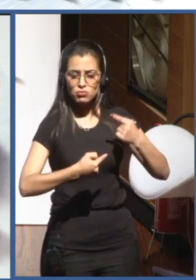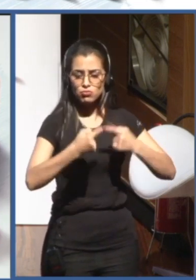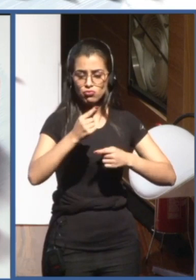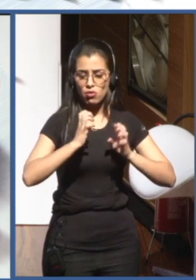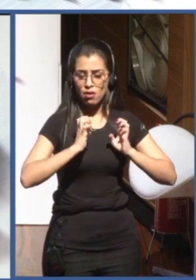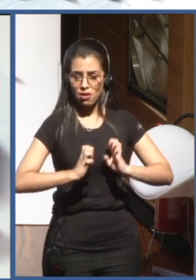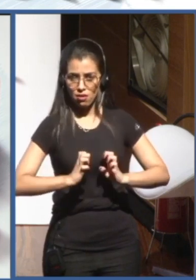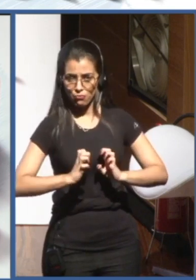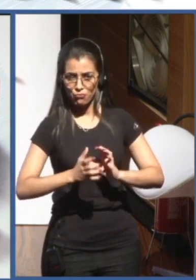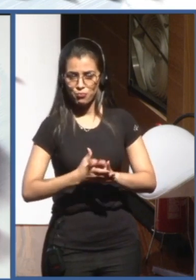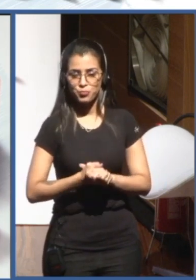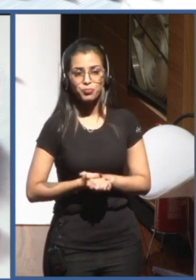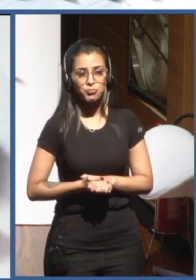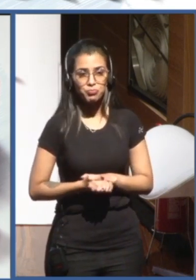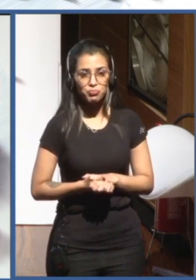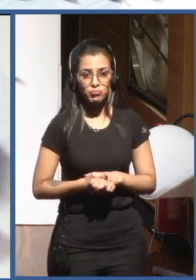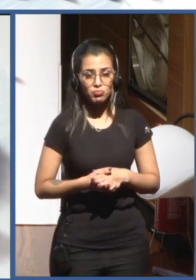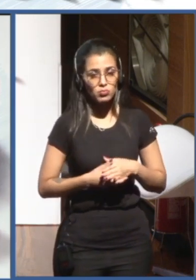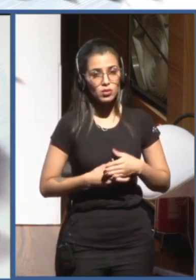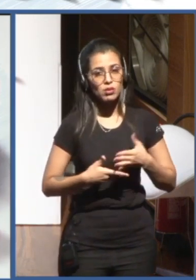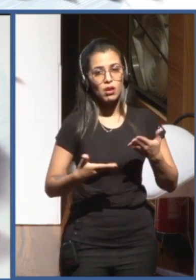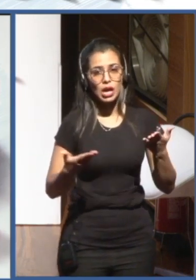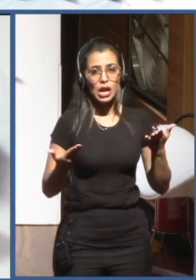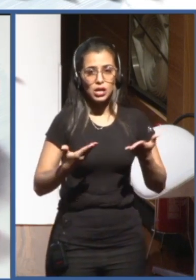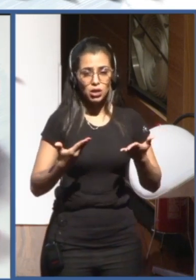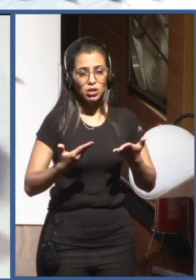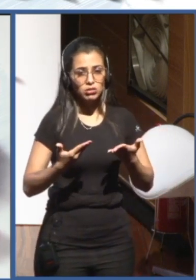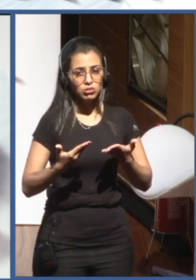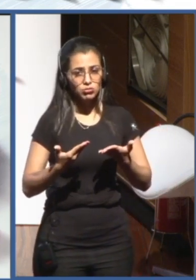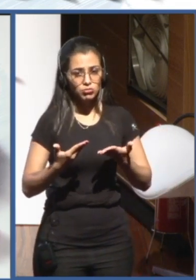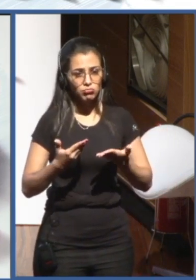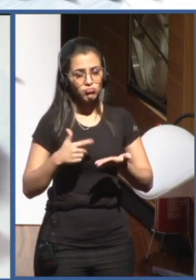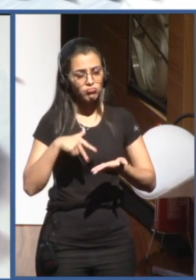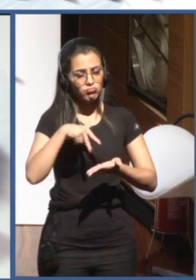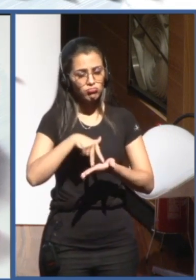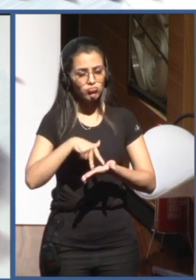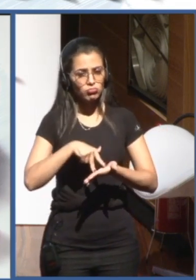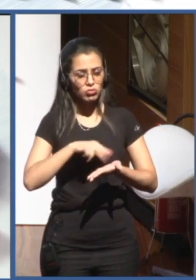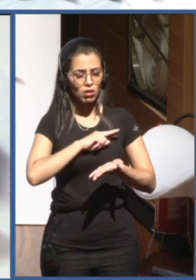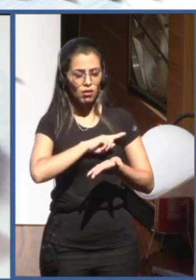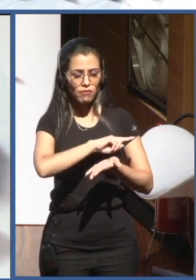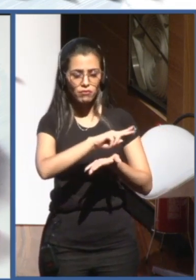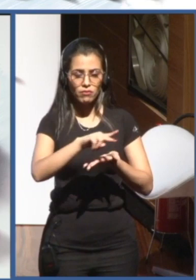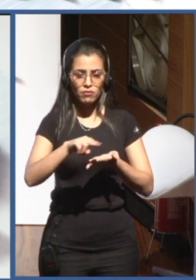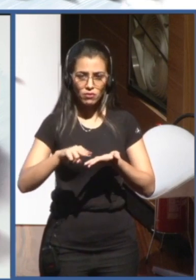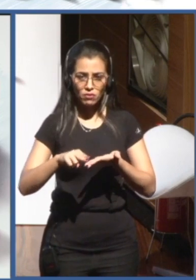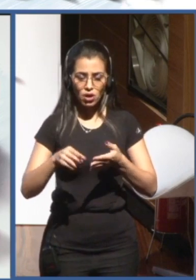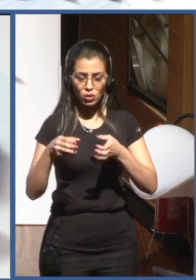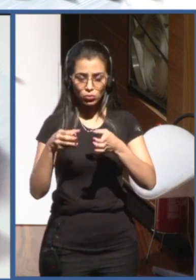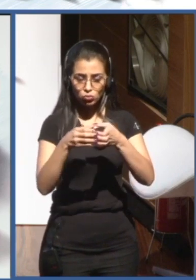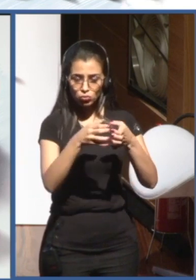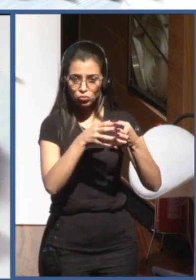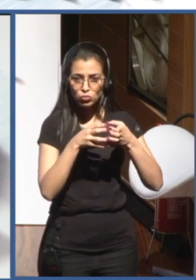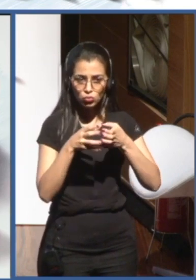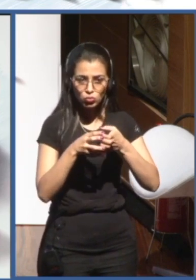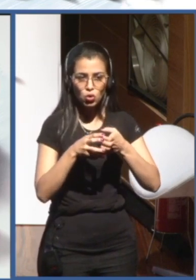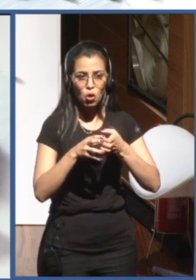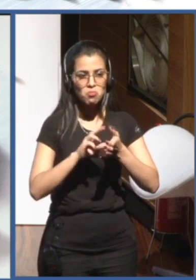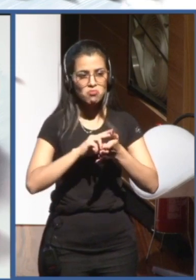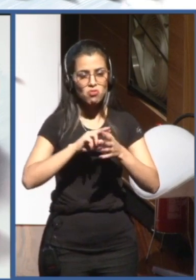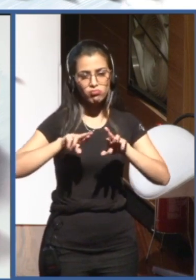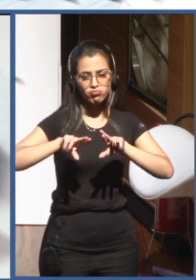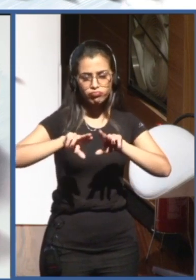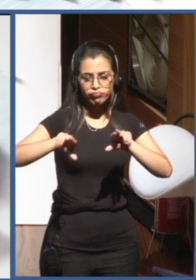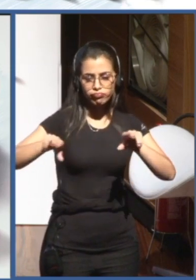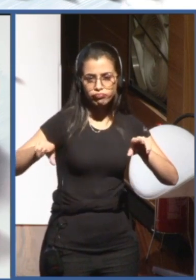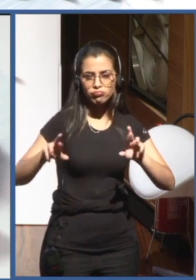are engaging with different groups. So we have people from different parts of the globe, from different organizations. There, we